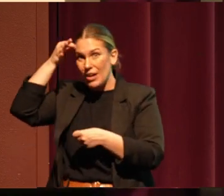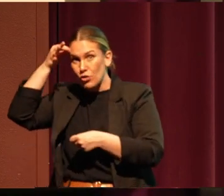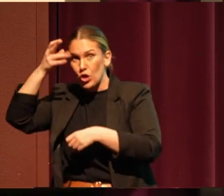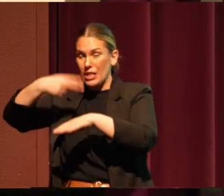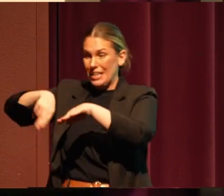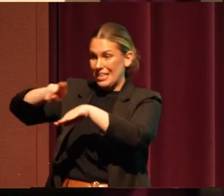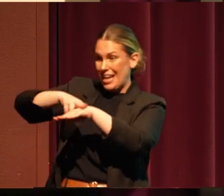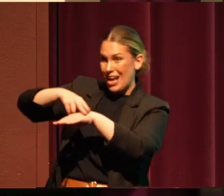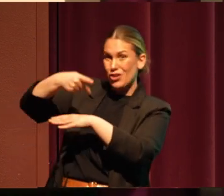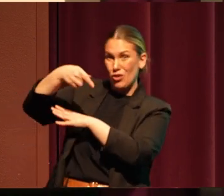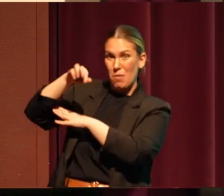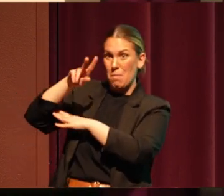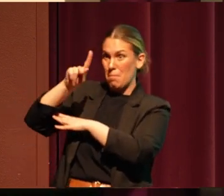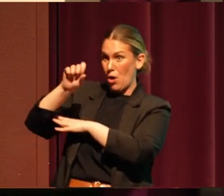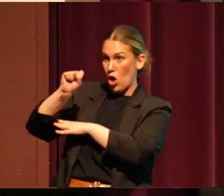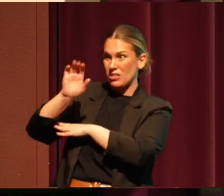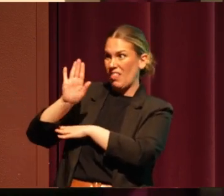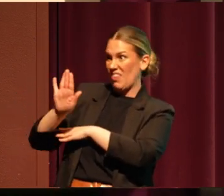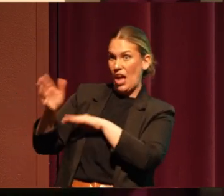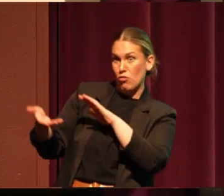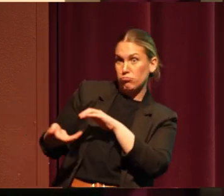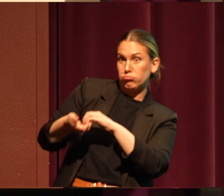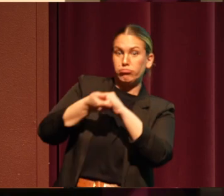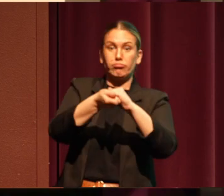is a step in the right direction.